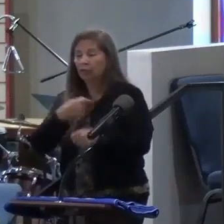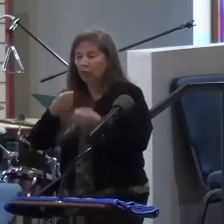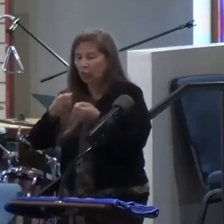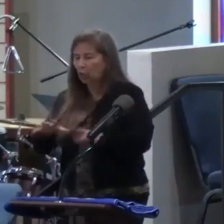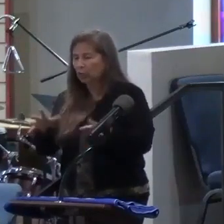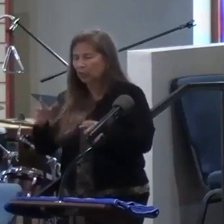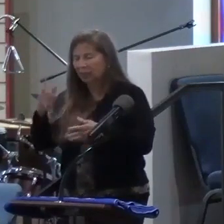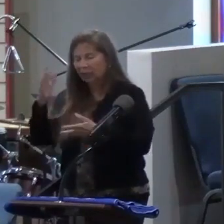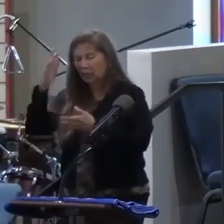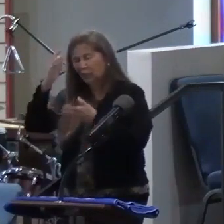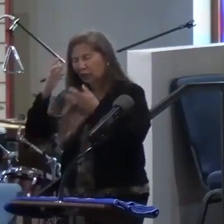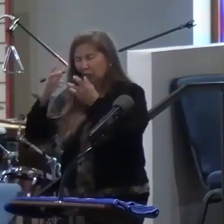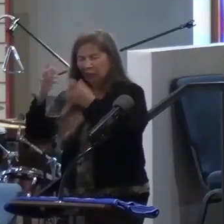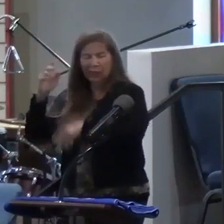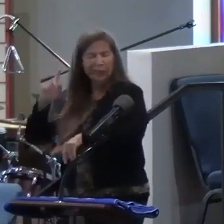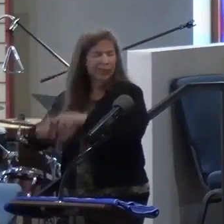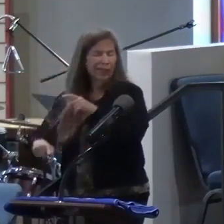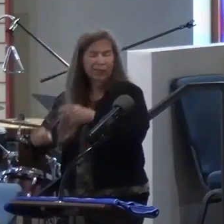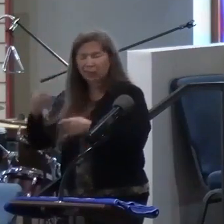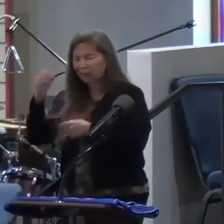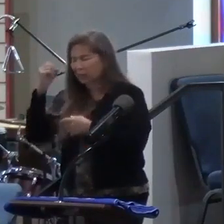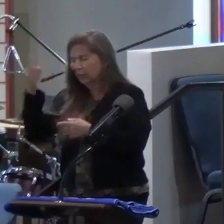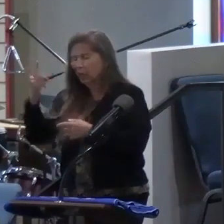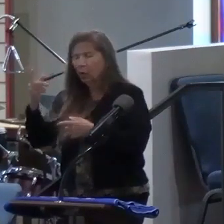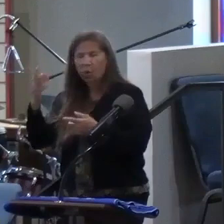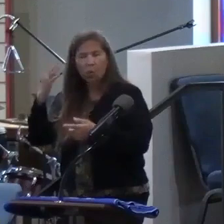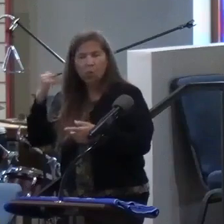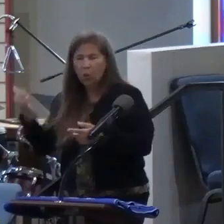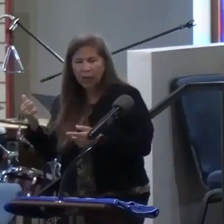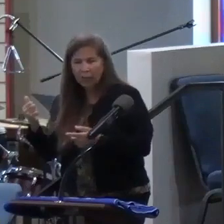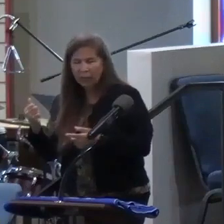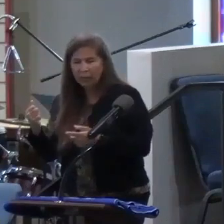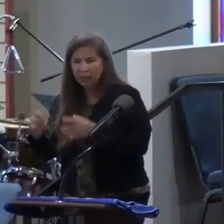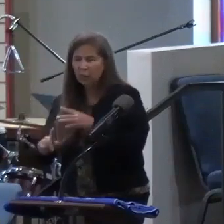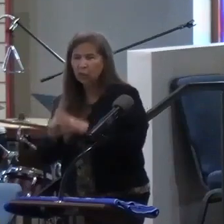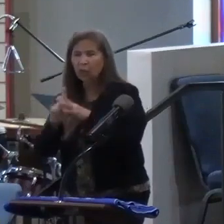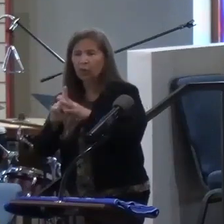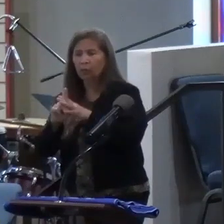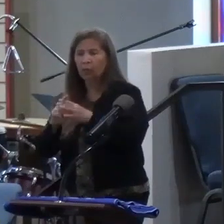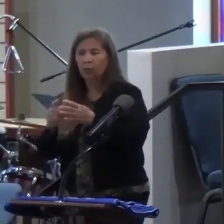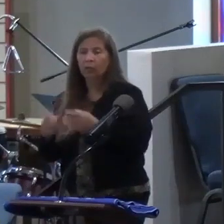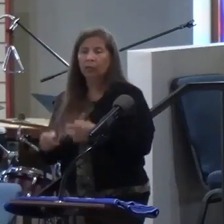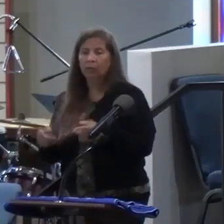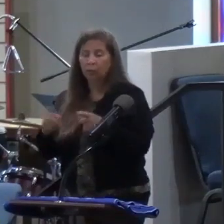and confused, and we cannot figure out why he doesn't seem to show up the way we want him to.